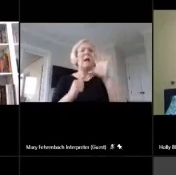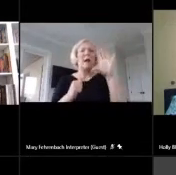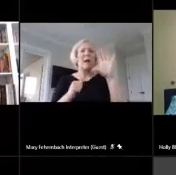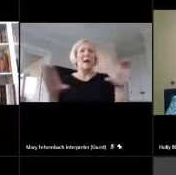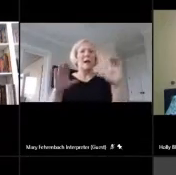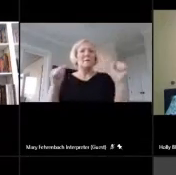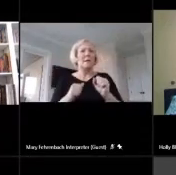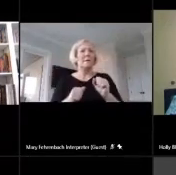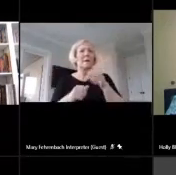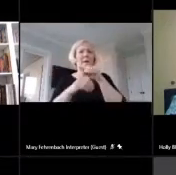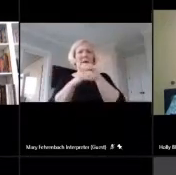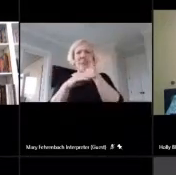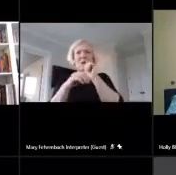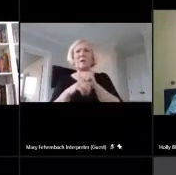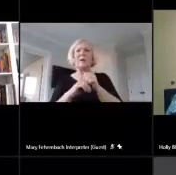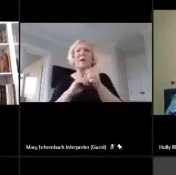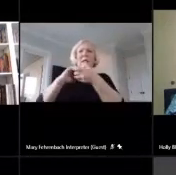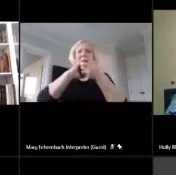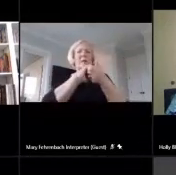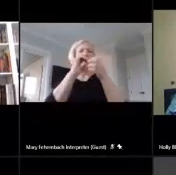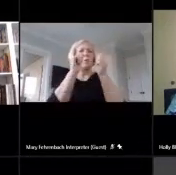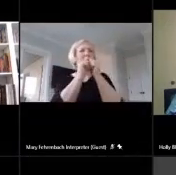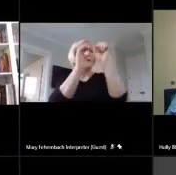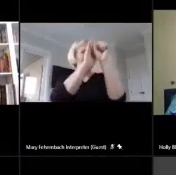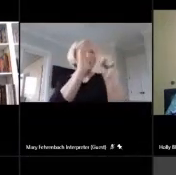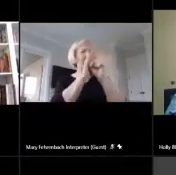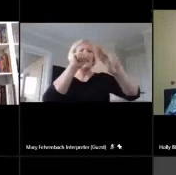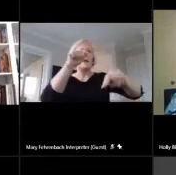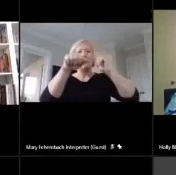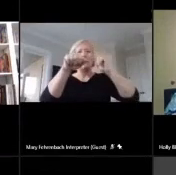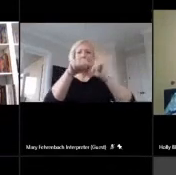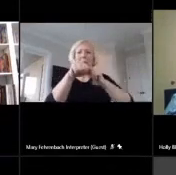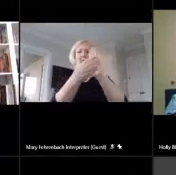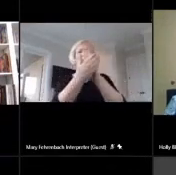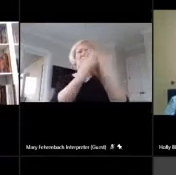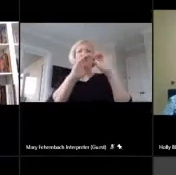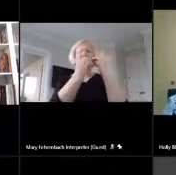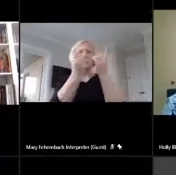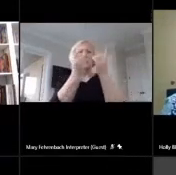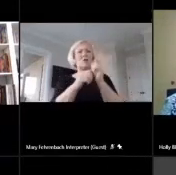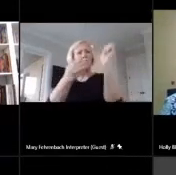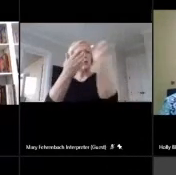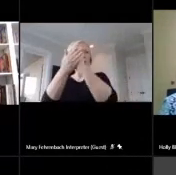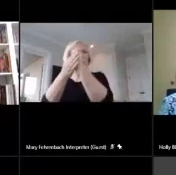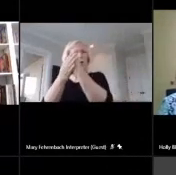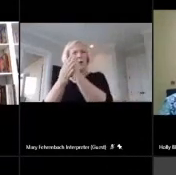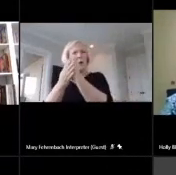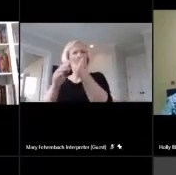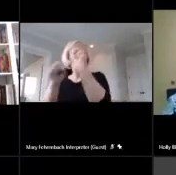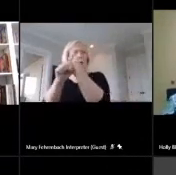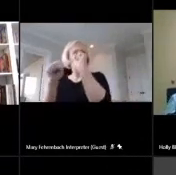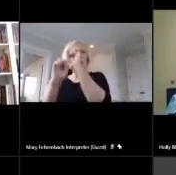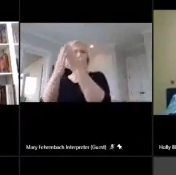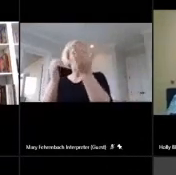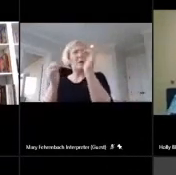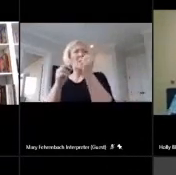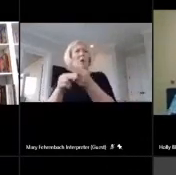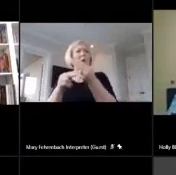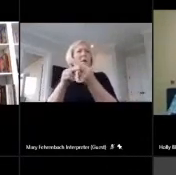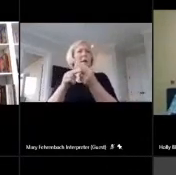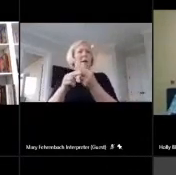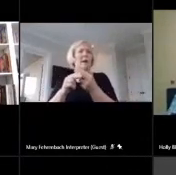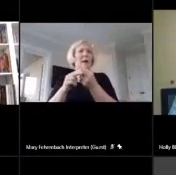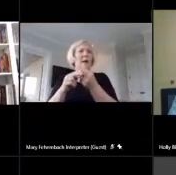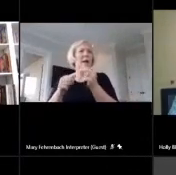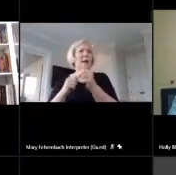state and national school districts. Of note, Dr. Hines wrote a workbook for candidates called a toolkit for success that went into a third